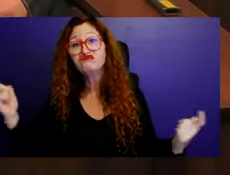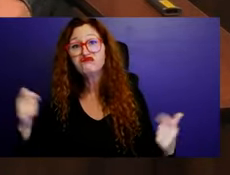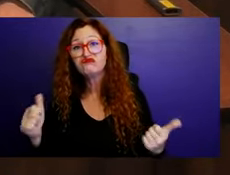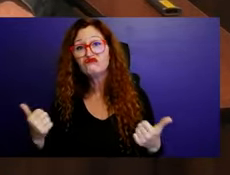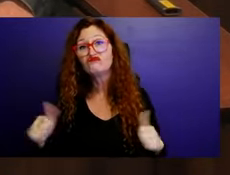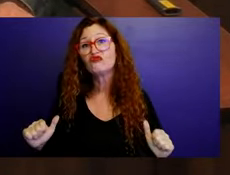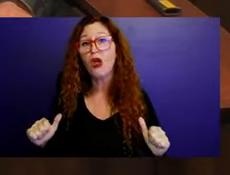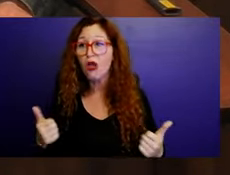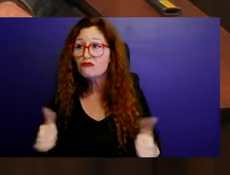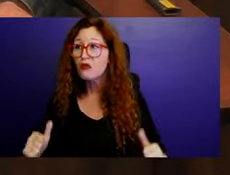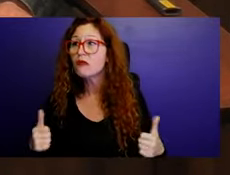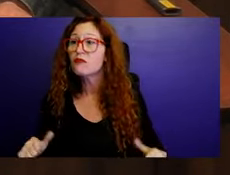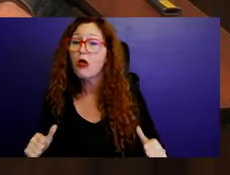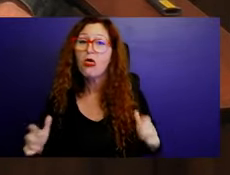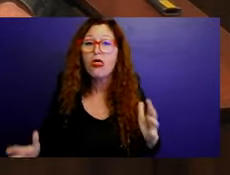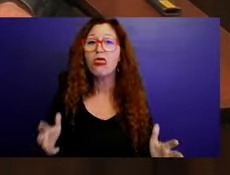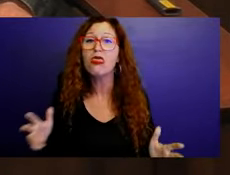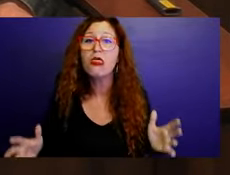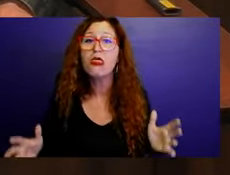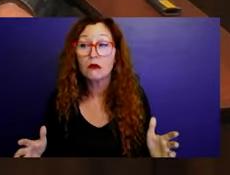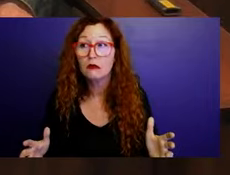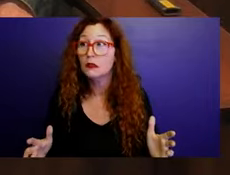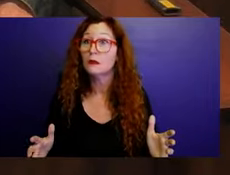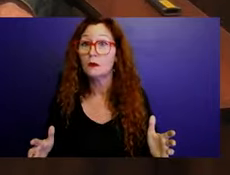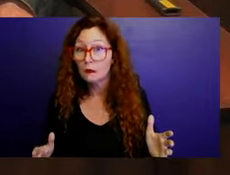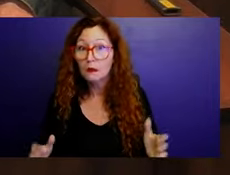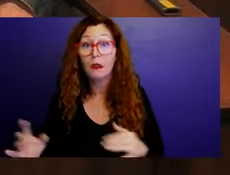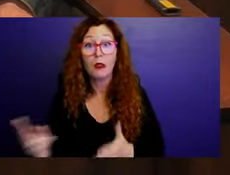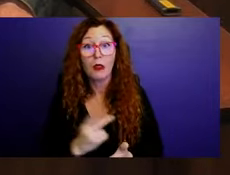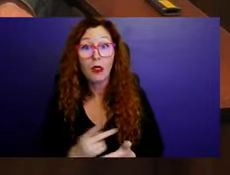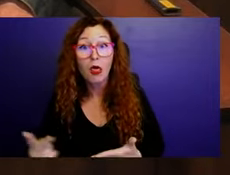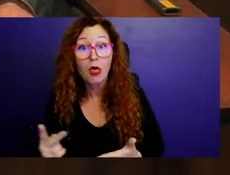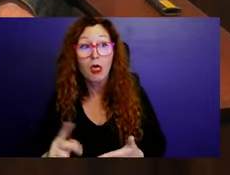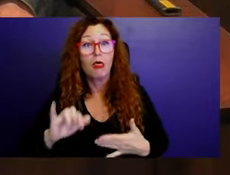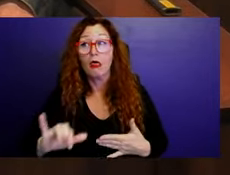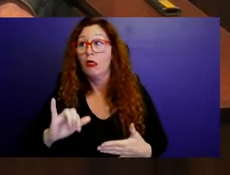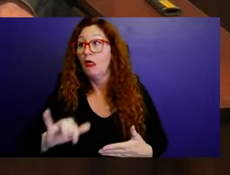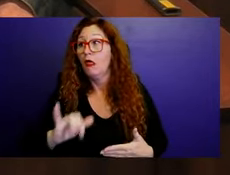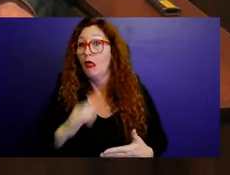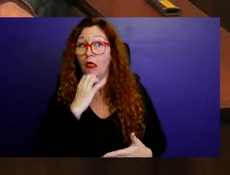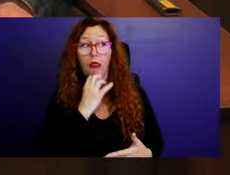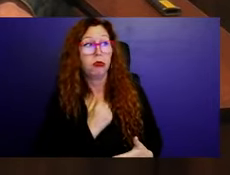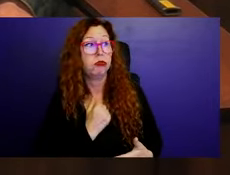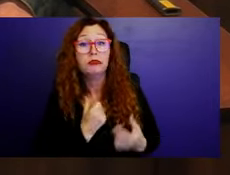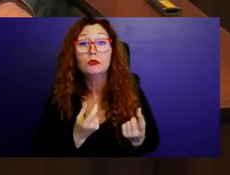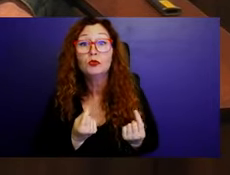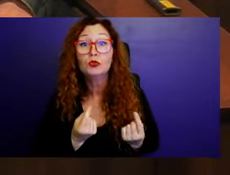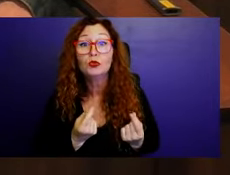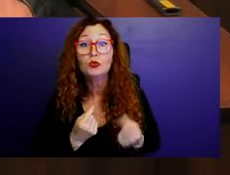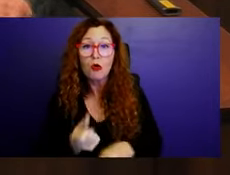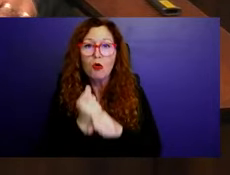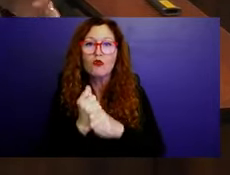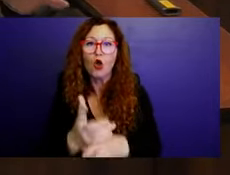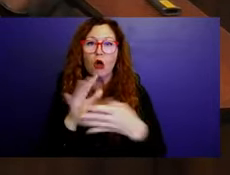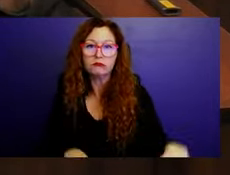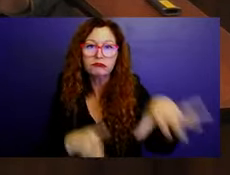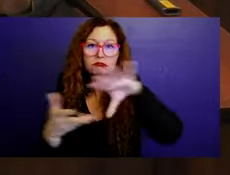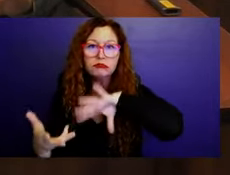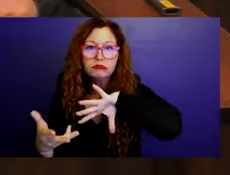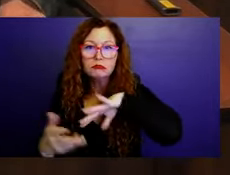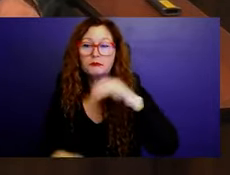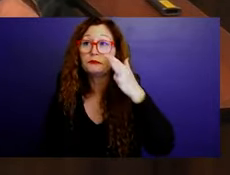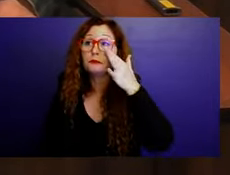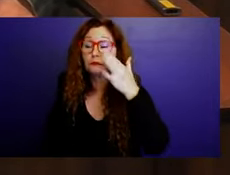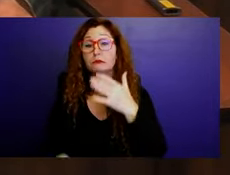The mayor has been reaching out to people who live in the city as well as outside the city, pleading his case to no avail and essentially telling